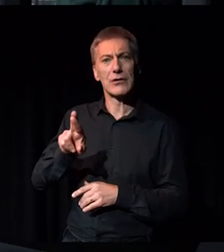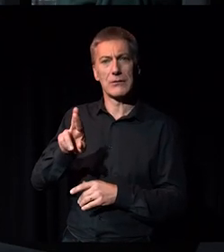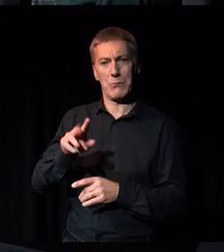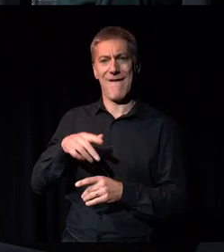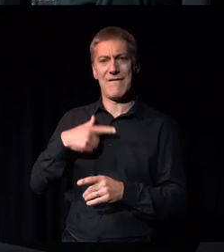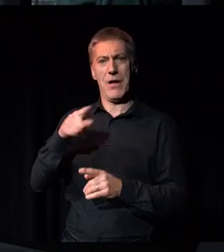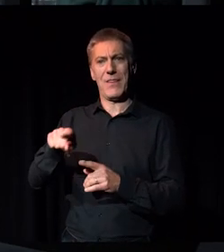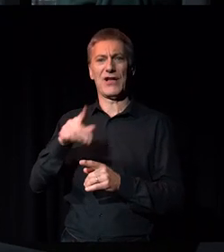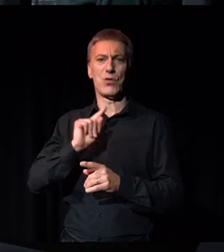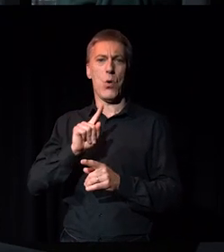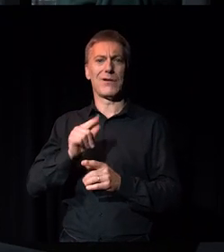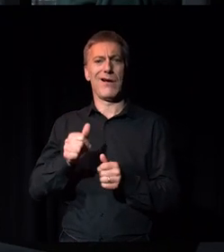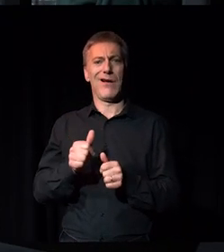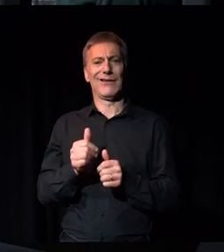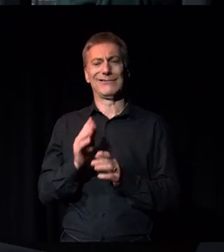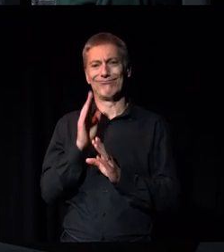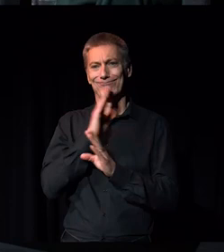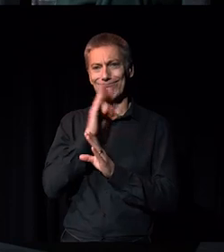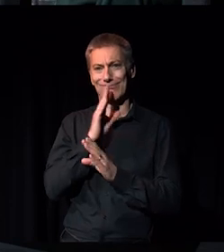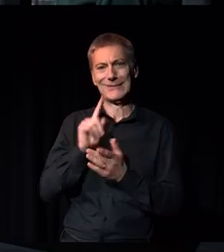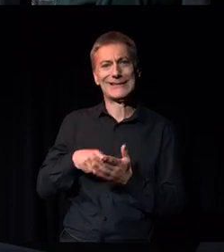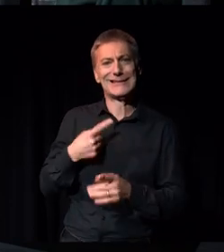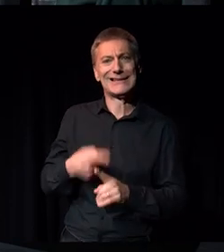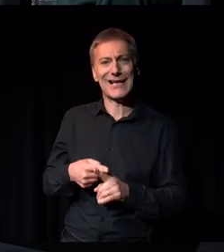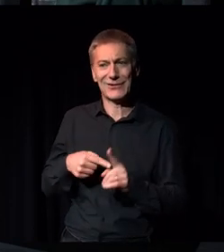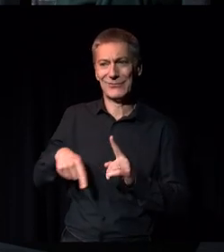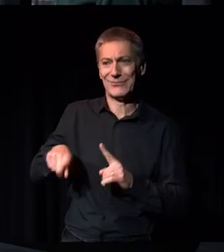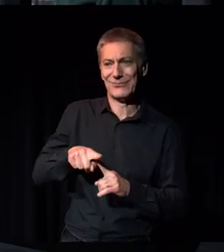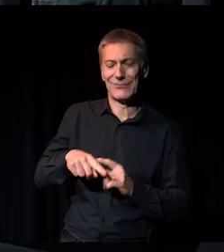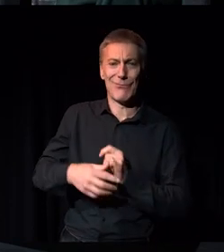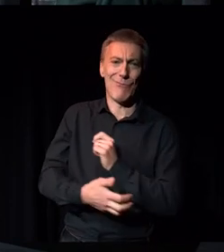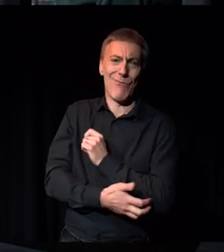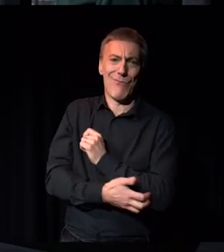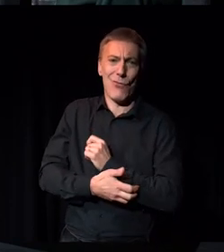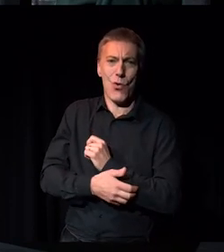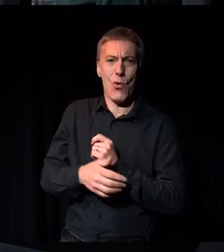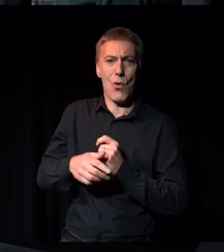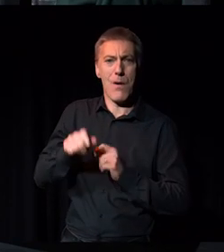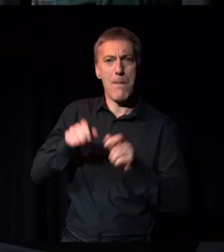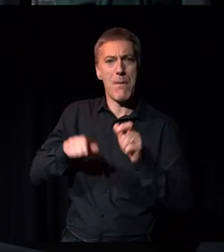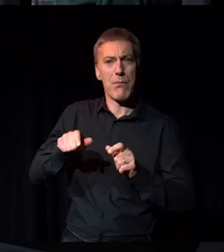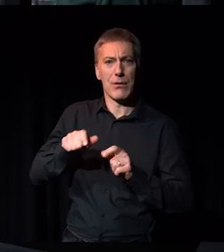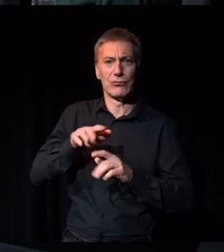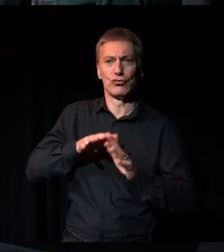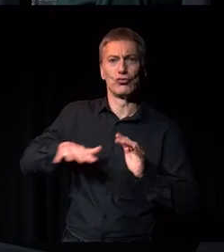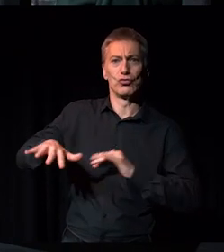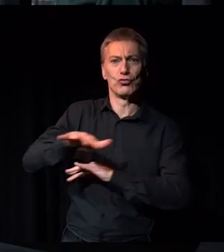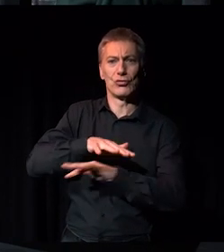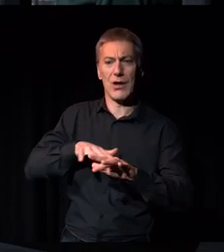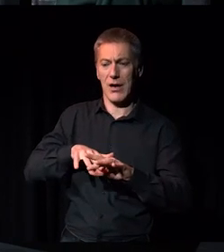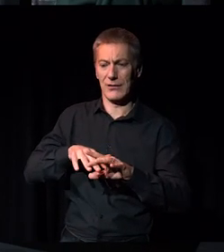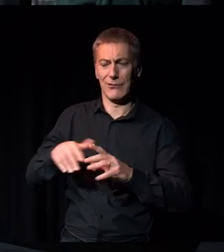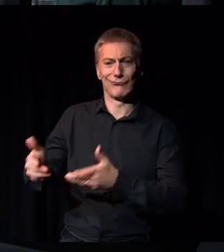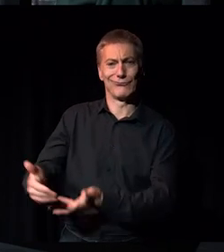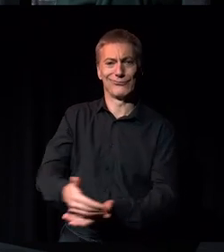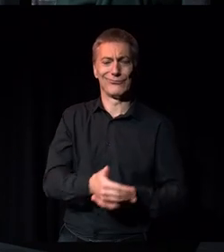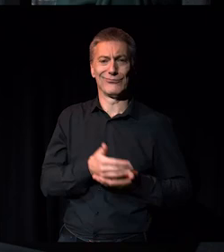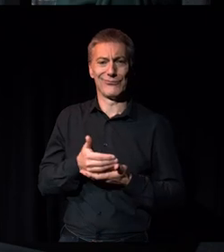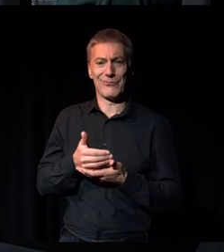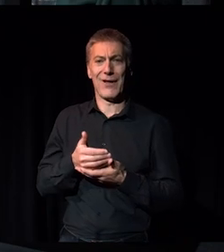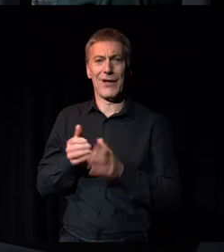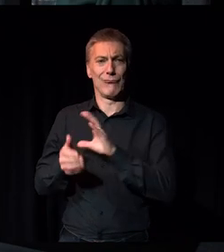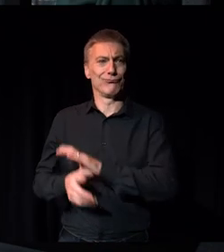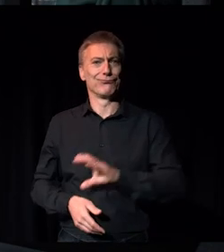taxation on some of the poorest members of society and some of the most desperate members of society. That money is then given by the arts council to these organisations who further